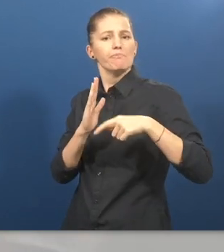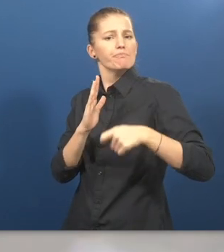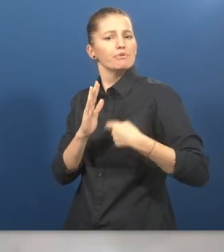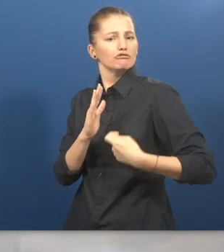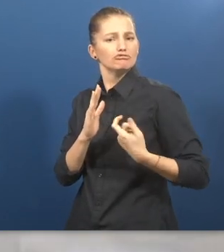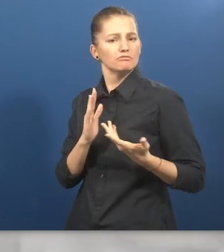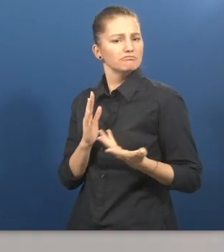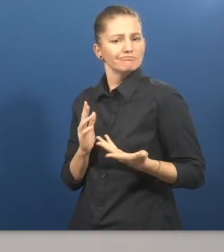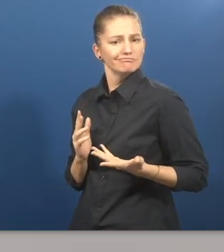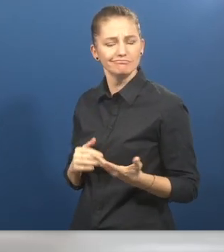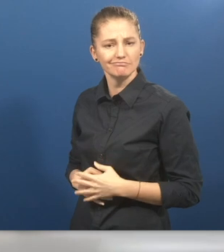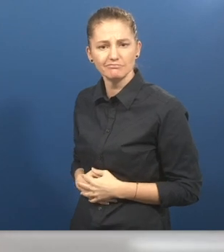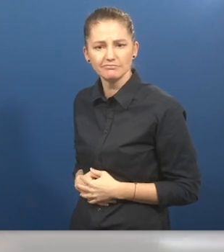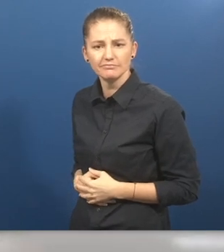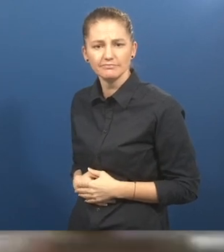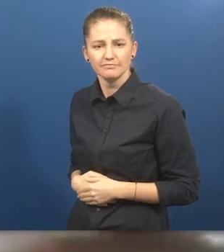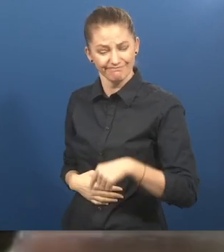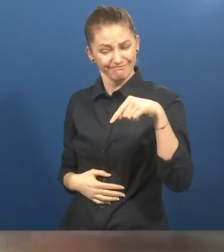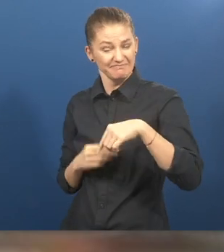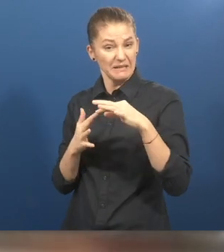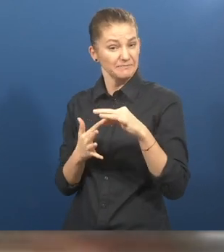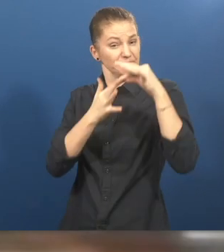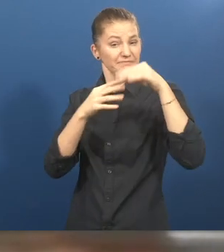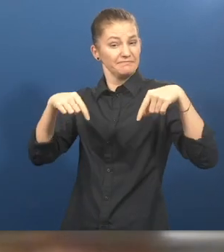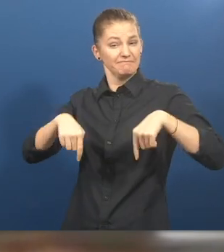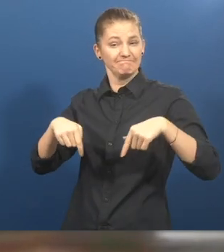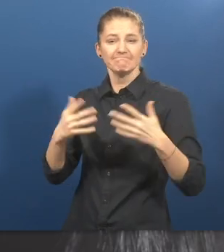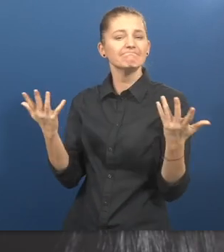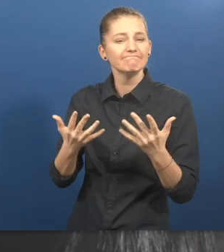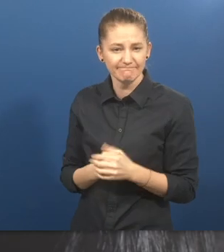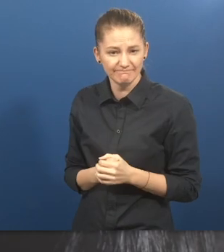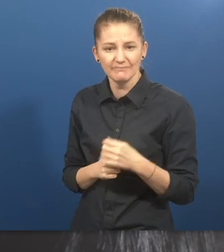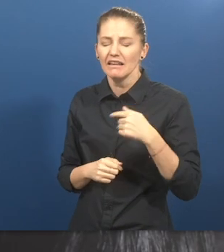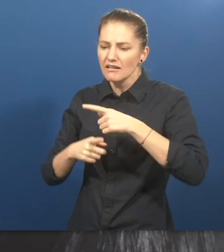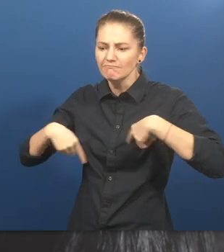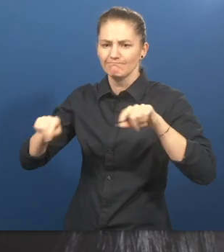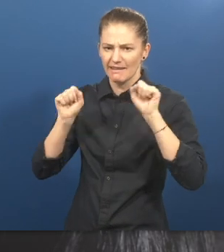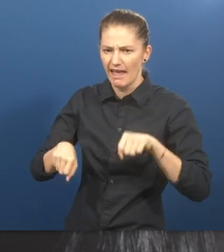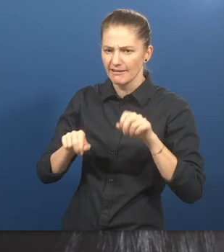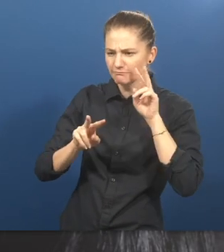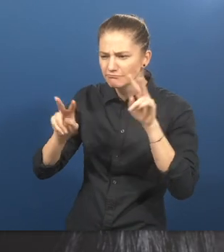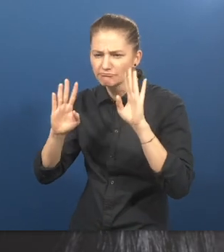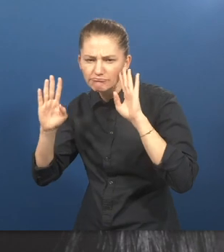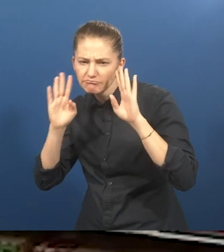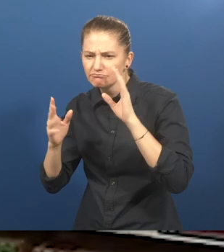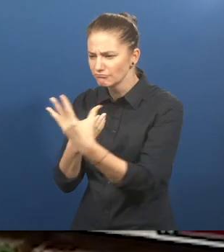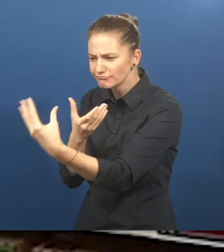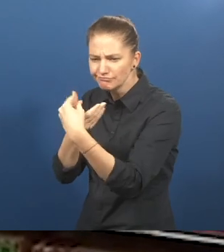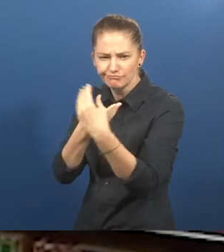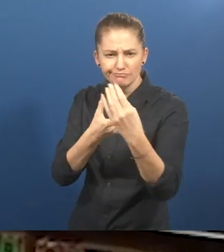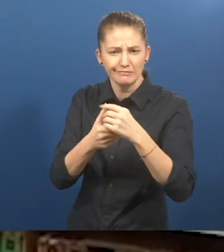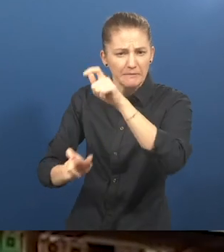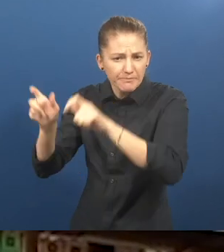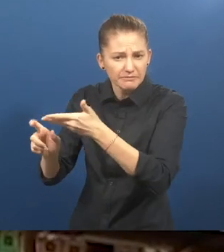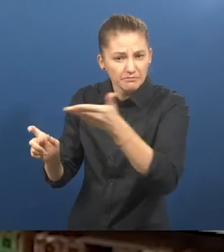Undoubtedly, what is unique about our work is the ability to listen to the people we attend, people with disabilities and their families,